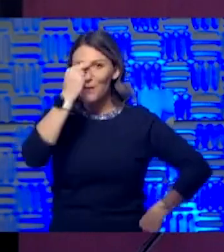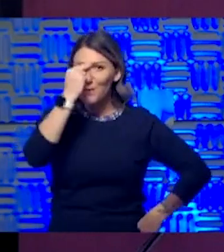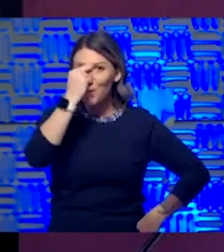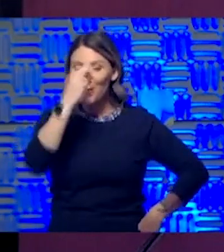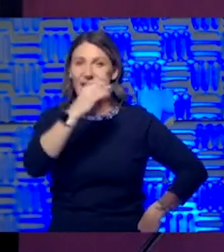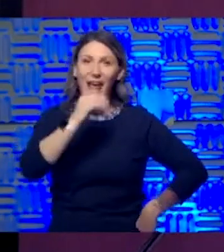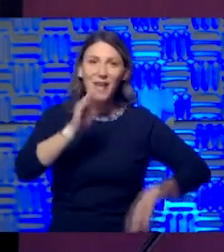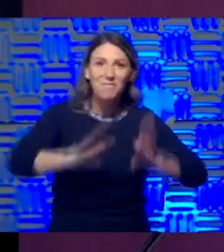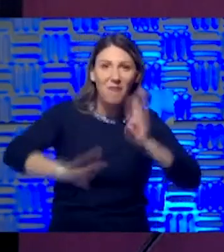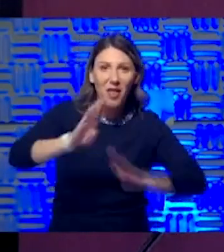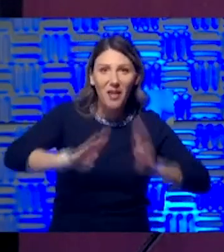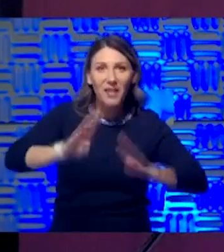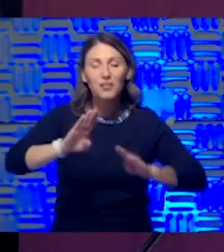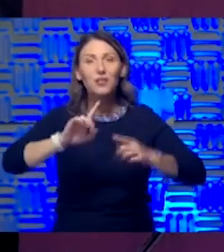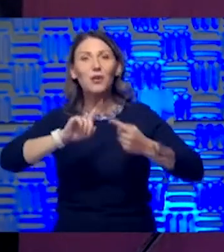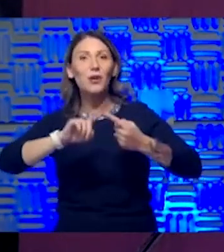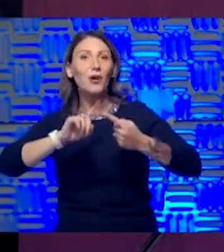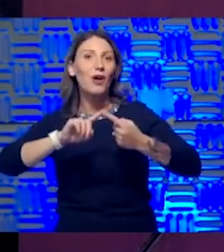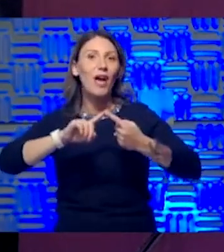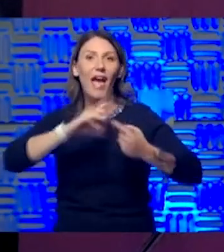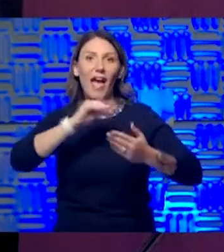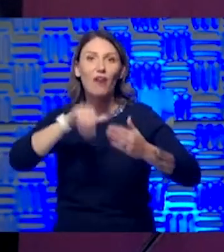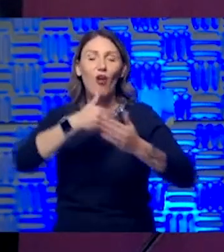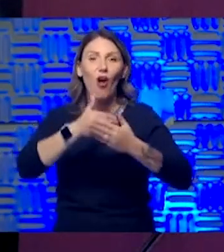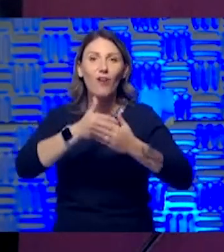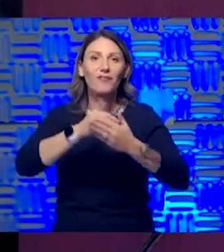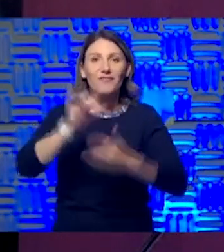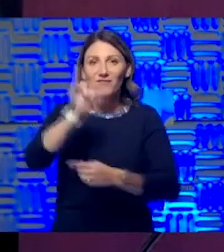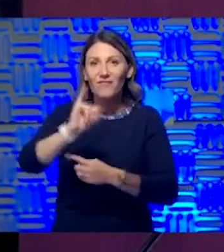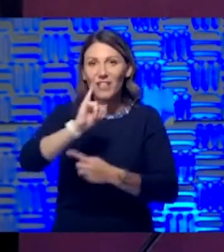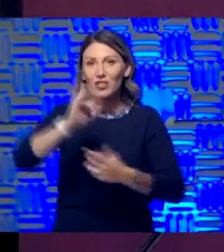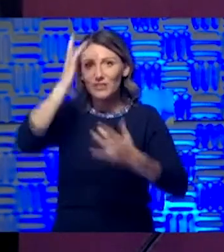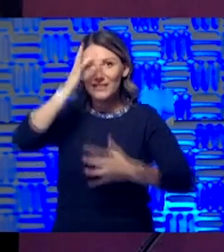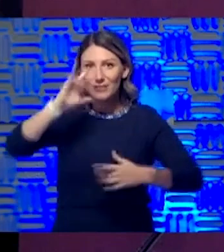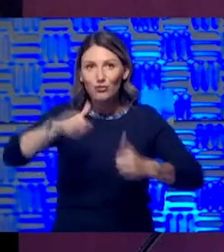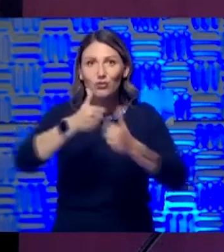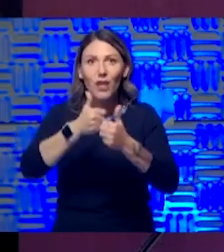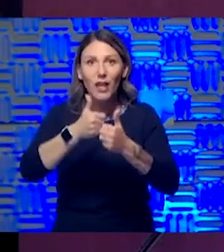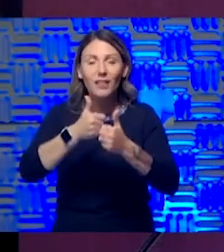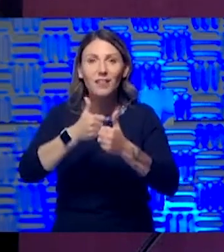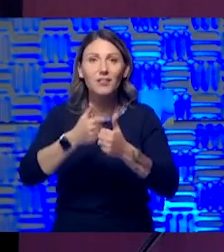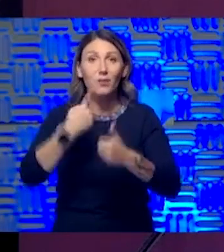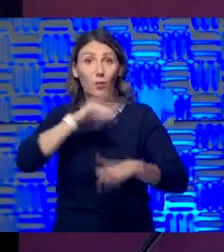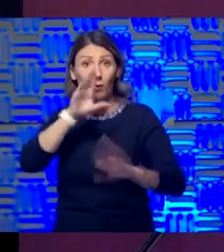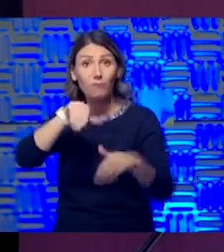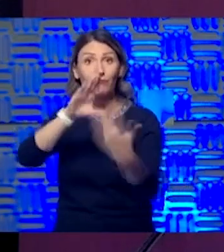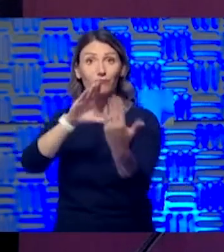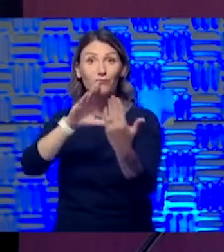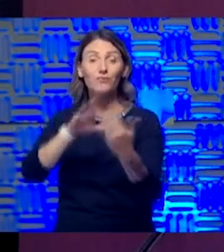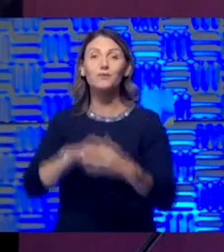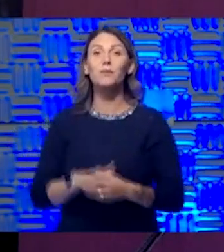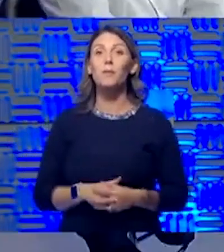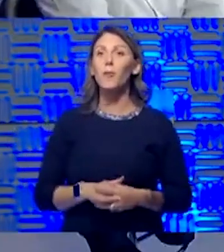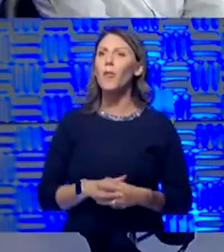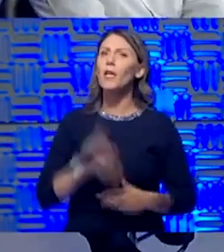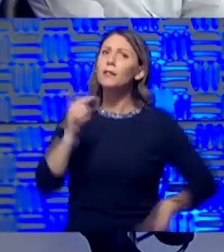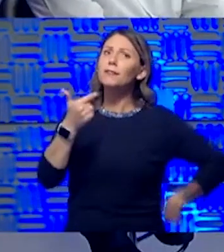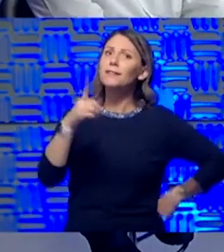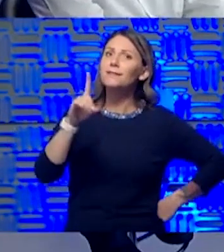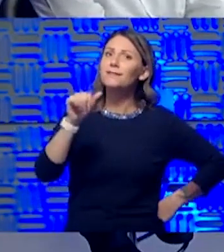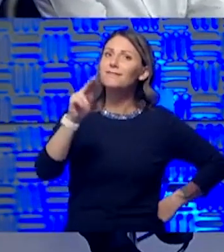and epidemiological infectious disease challenge to continue to confront and find out how we do best. Where are we?